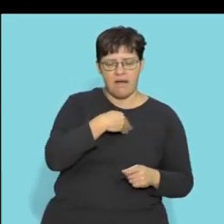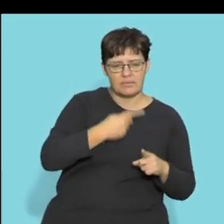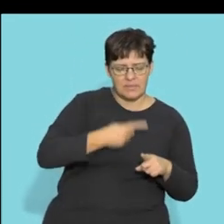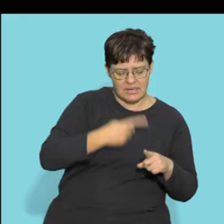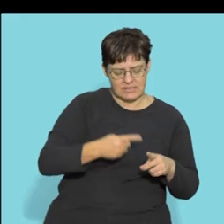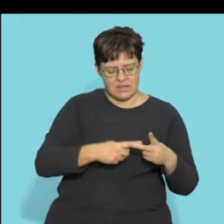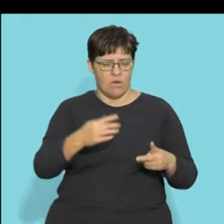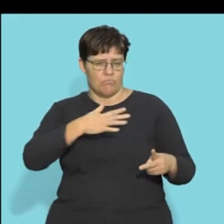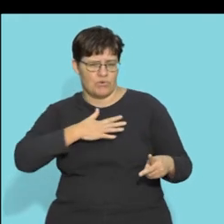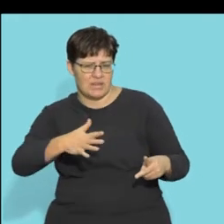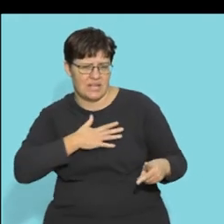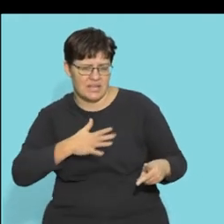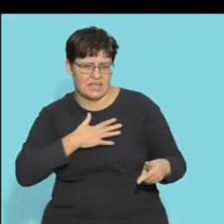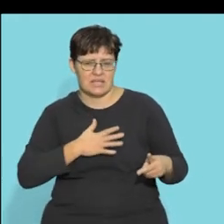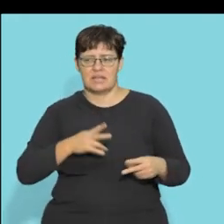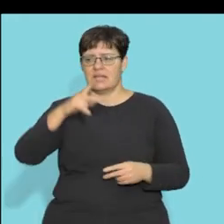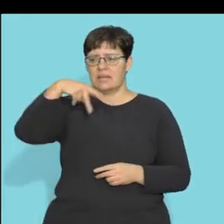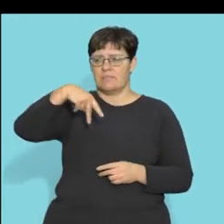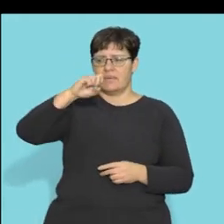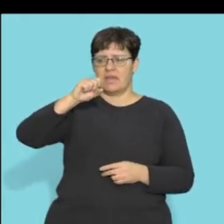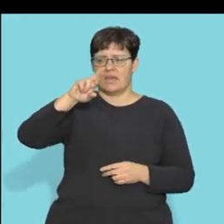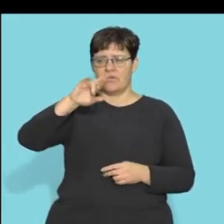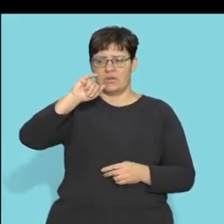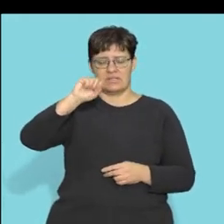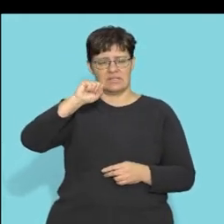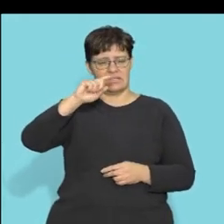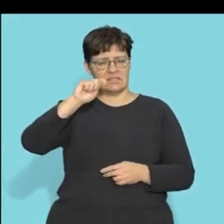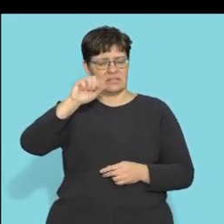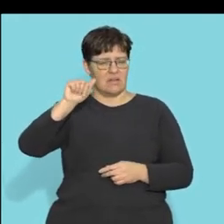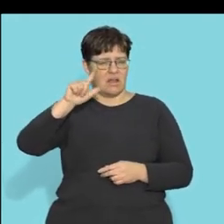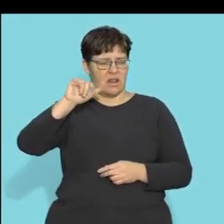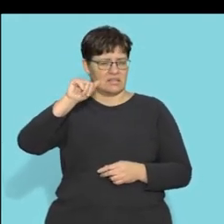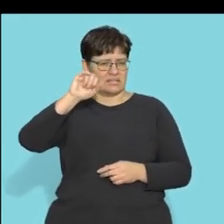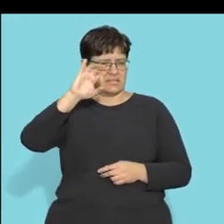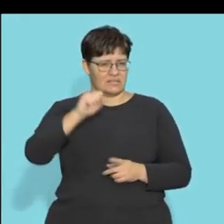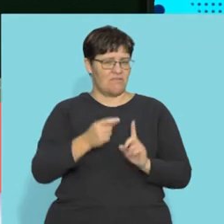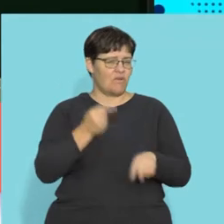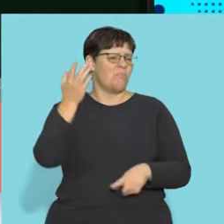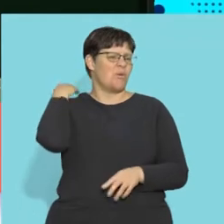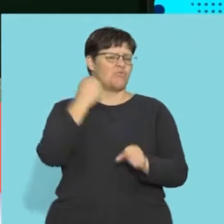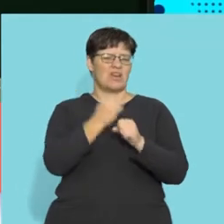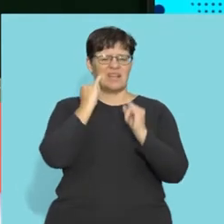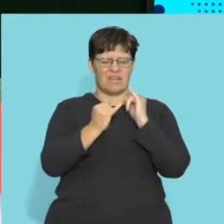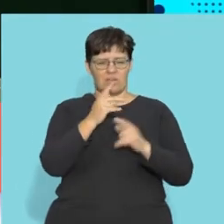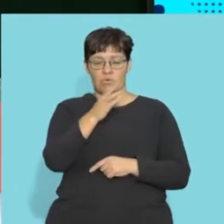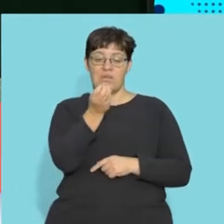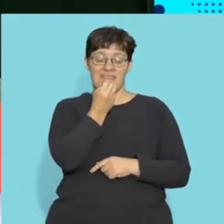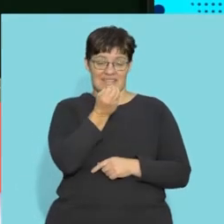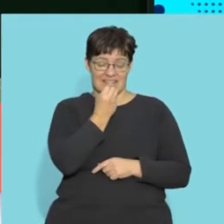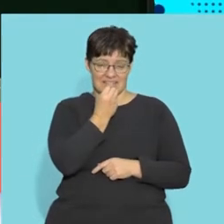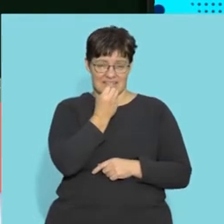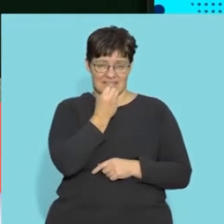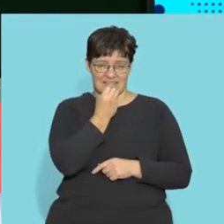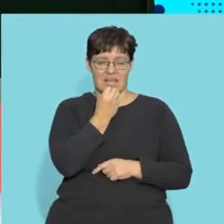heartbeat our breathing peristalsis now if you remember from grade 11 when you